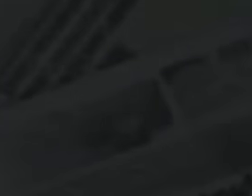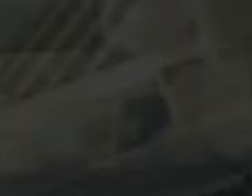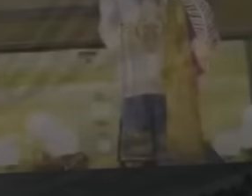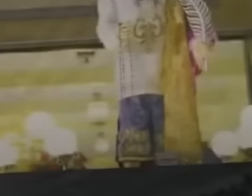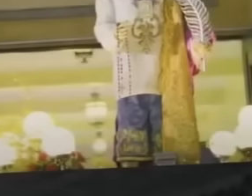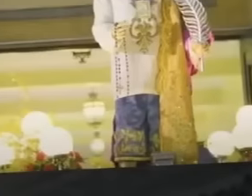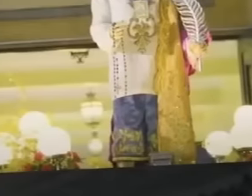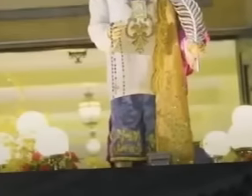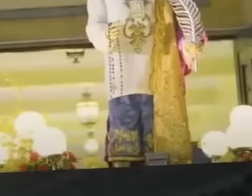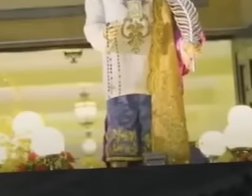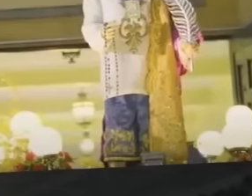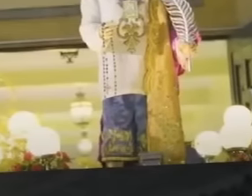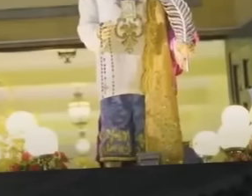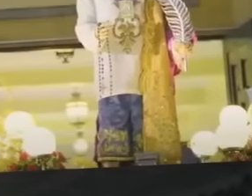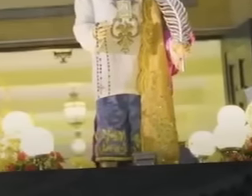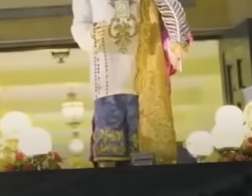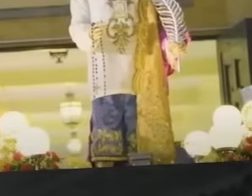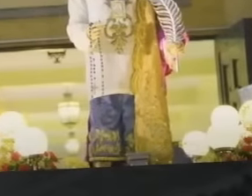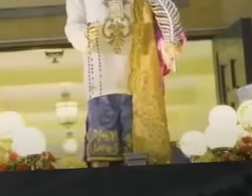Black Saturday.